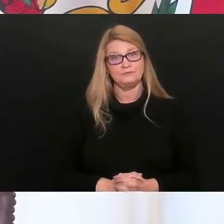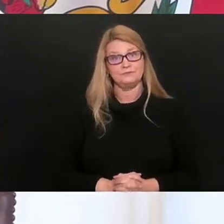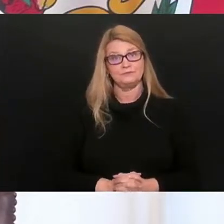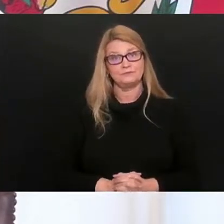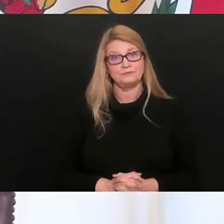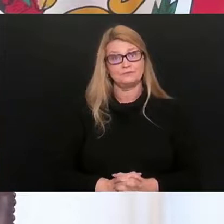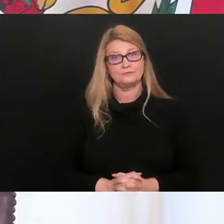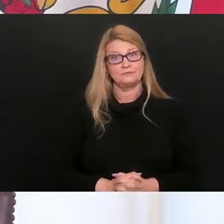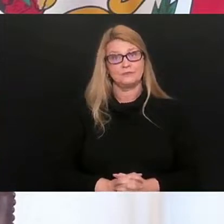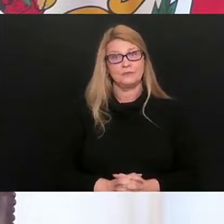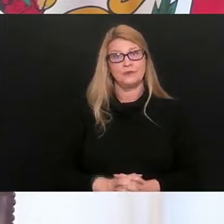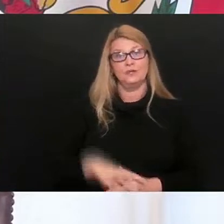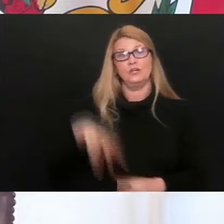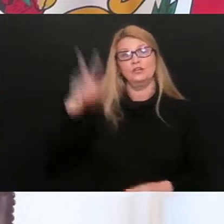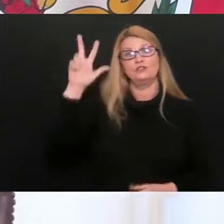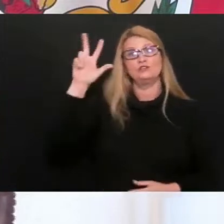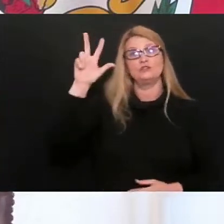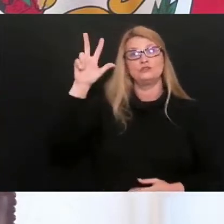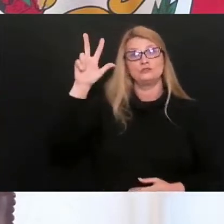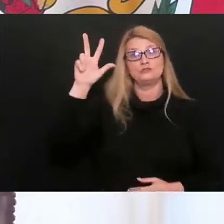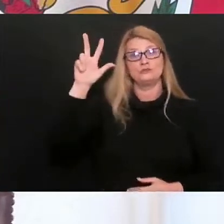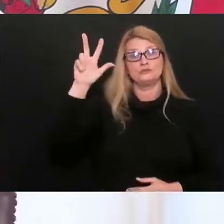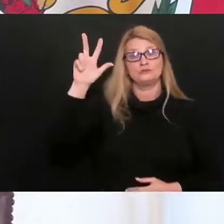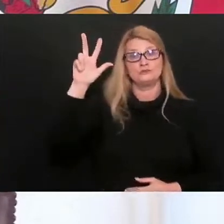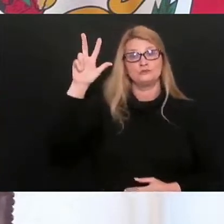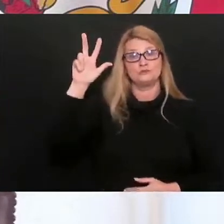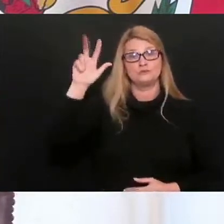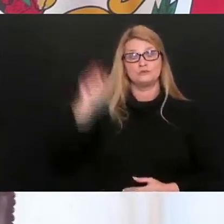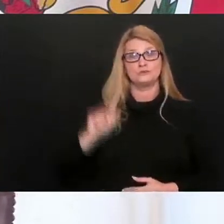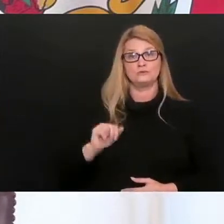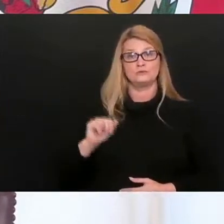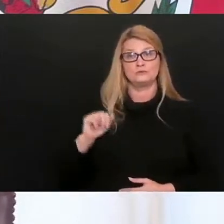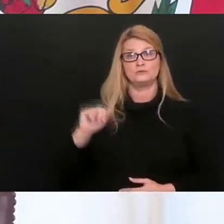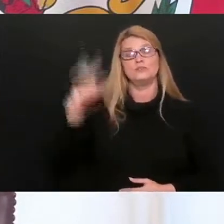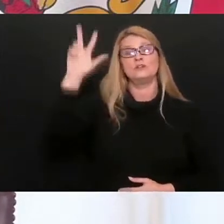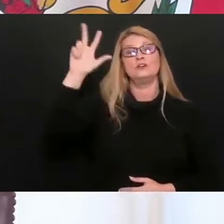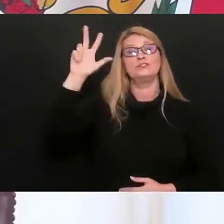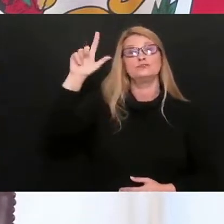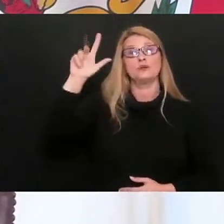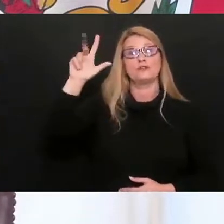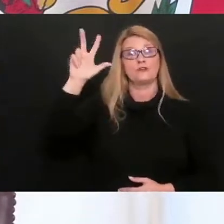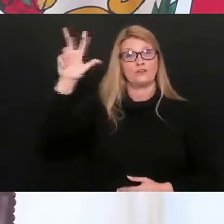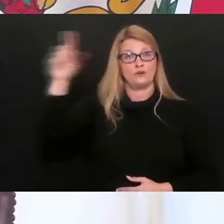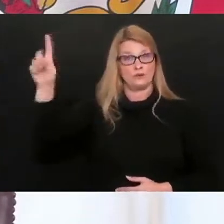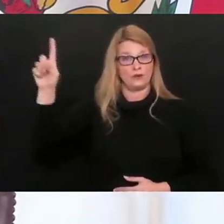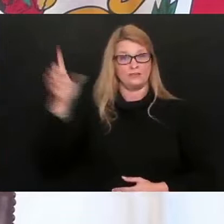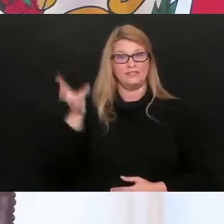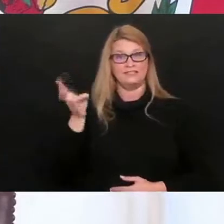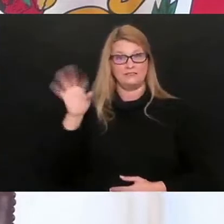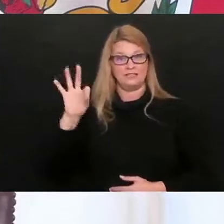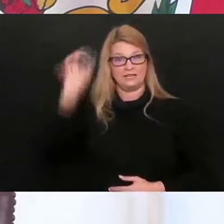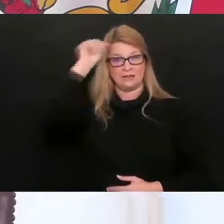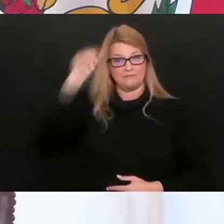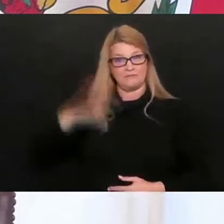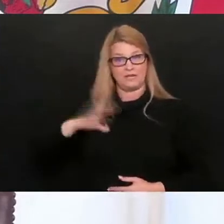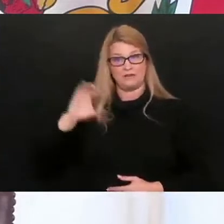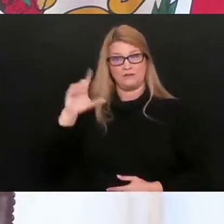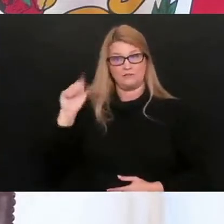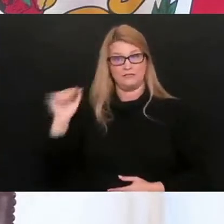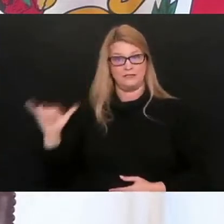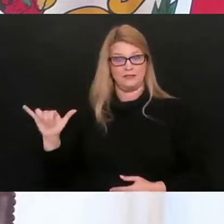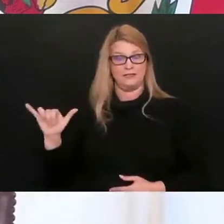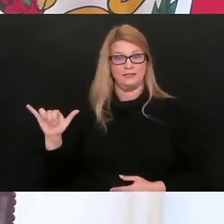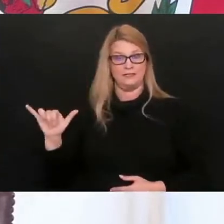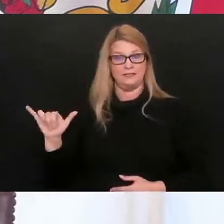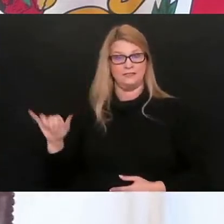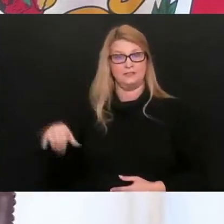But our 23rd and 131st death is a 79-year-old male from Clay County.